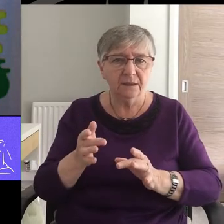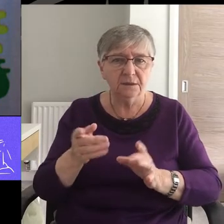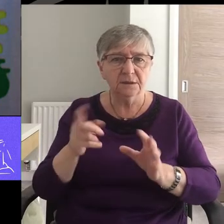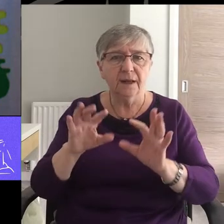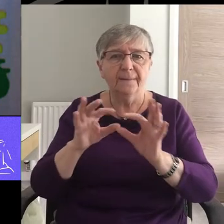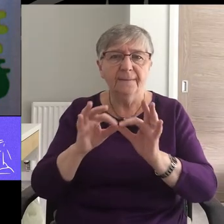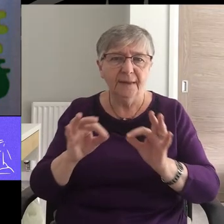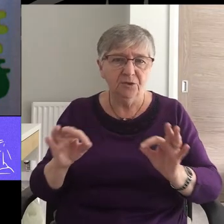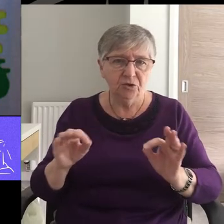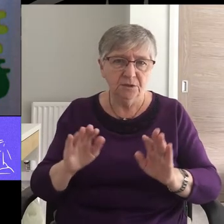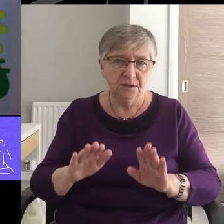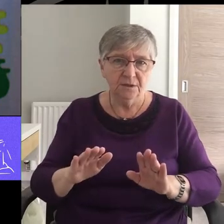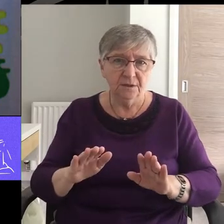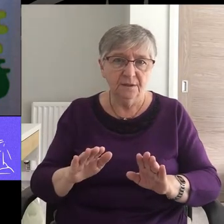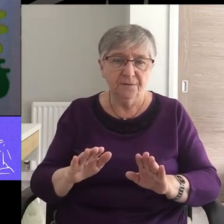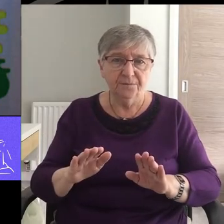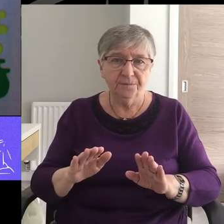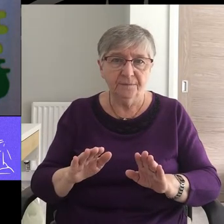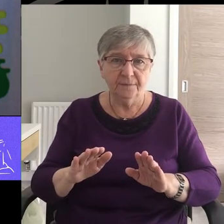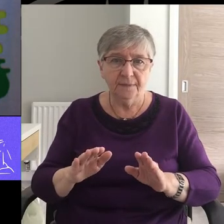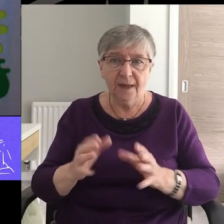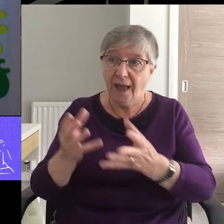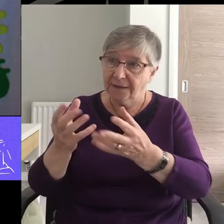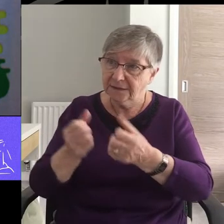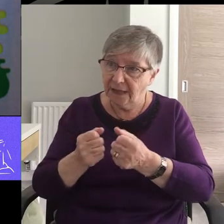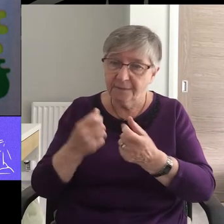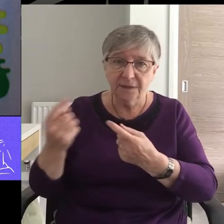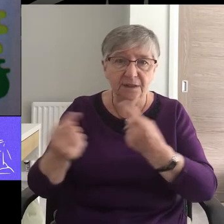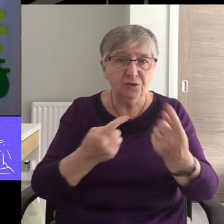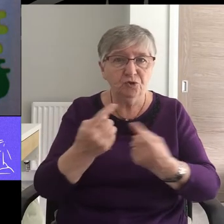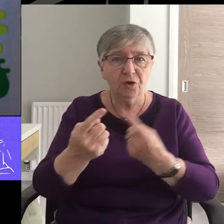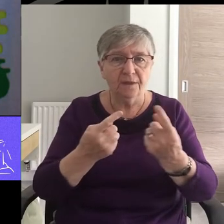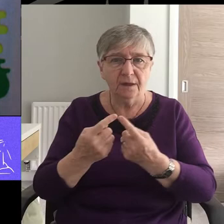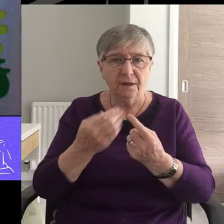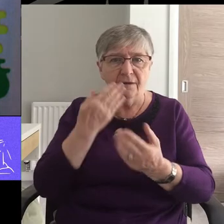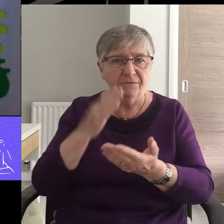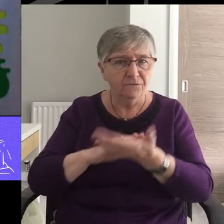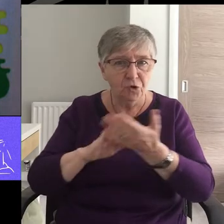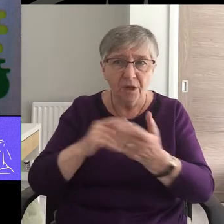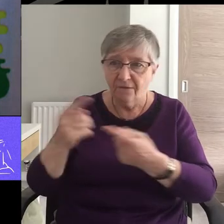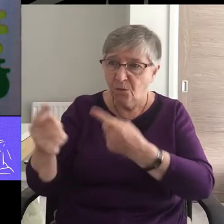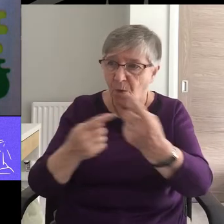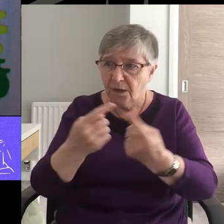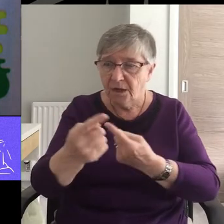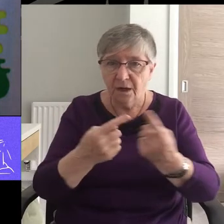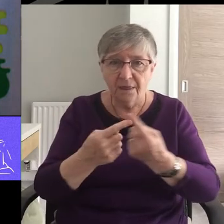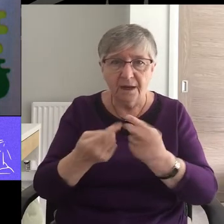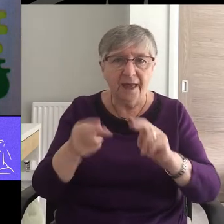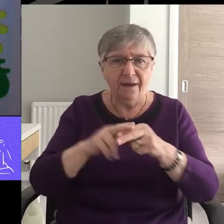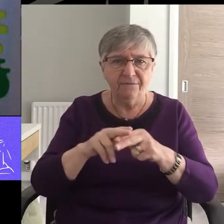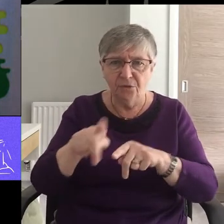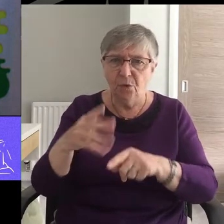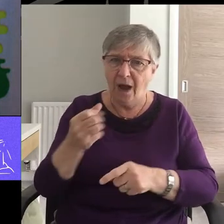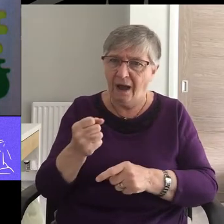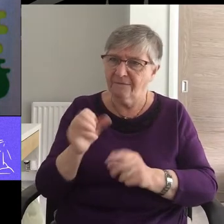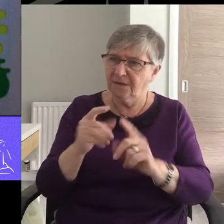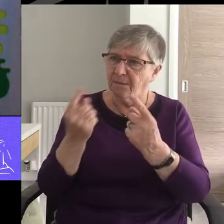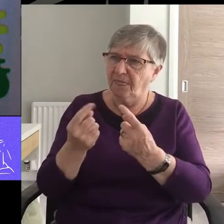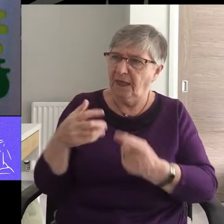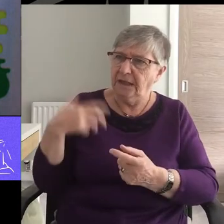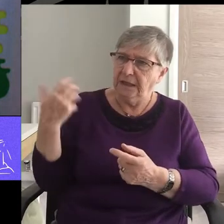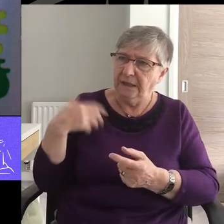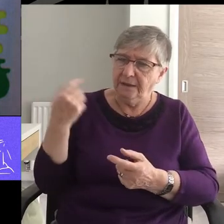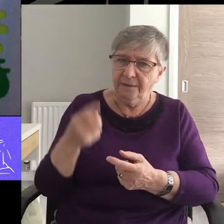and patience. Bear with each other, and forgive one another if any of you has a grievance against